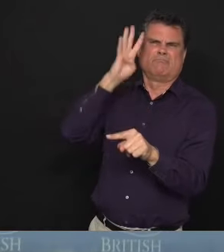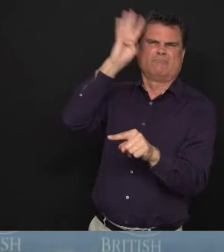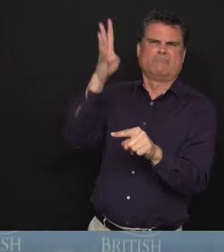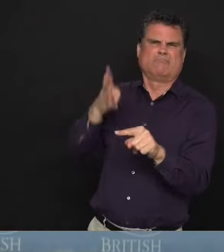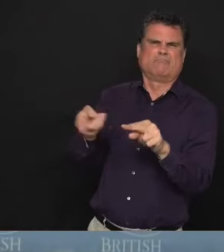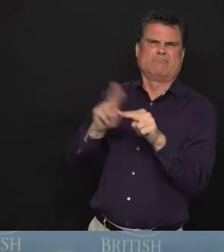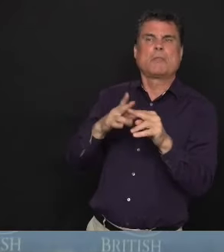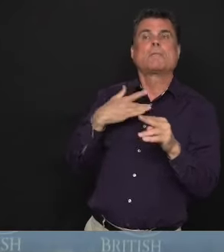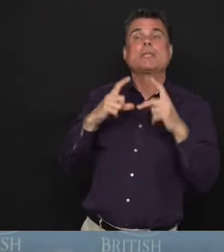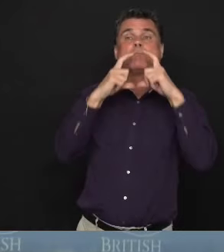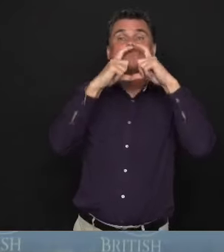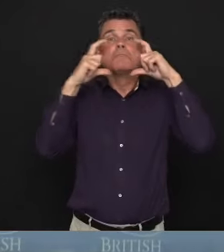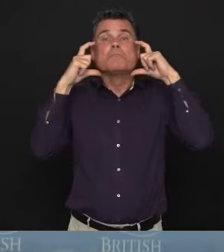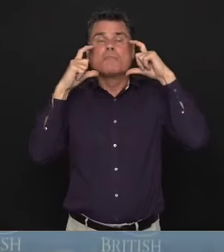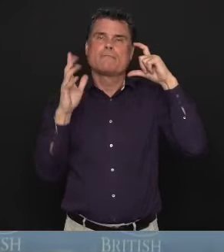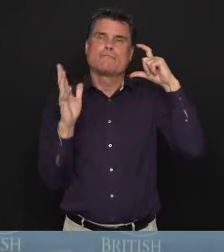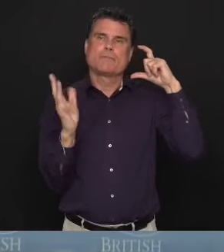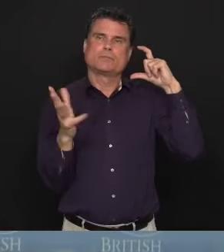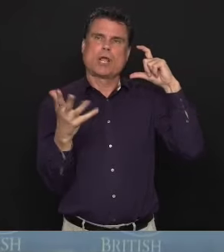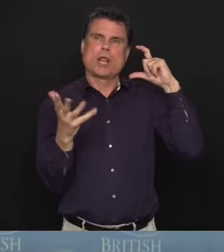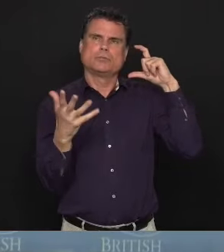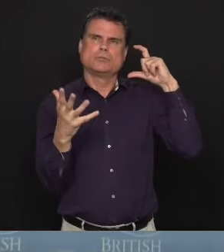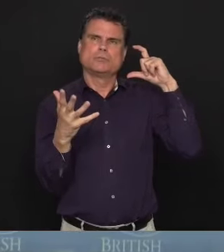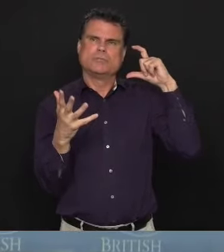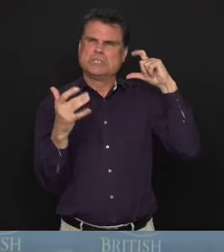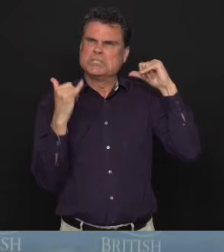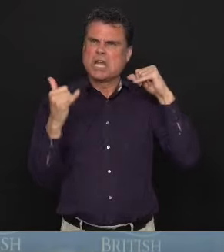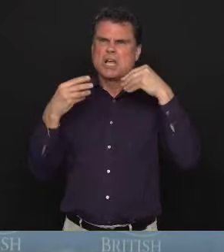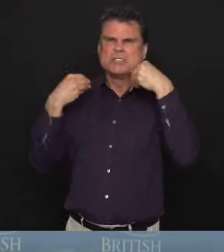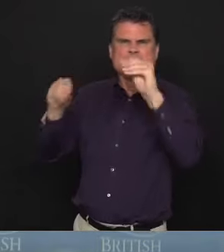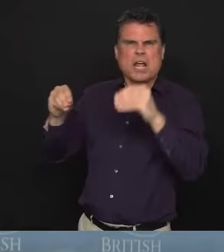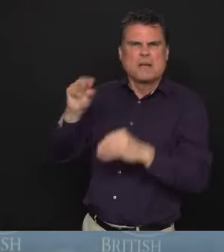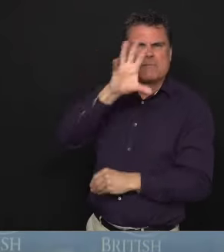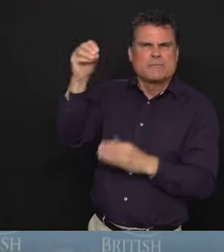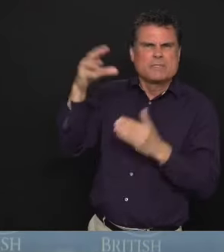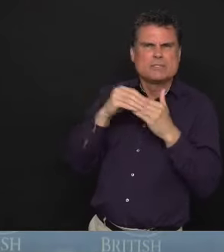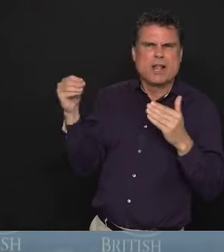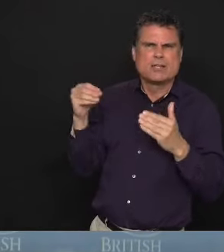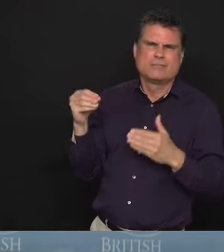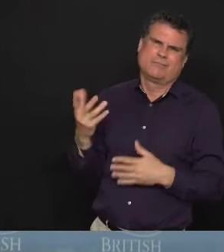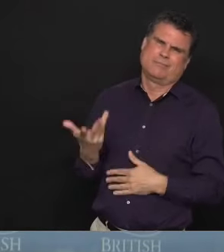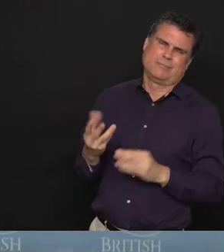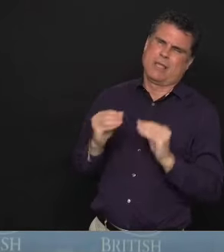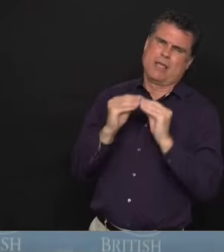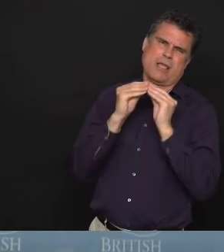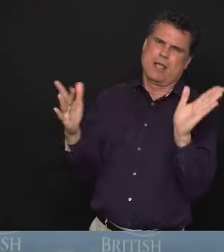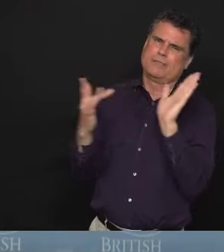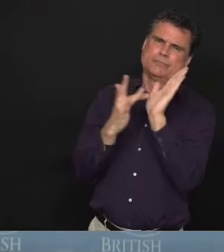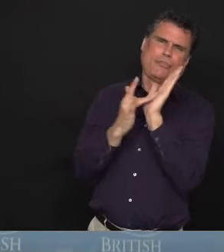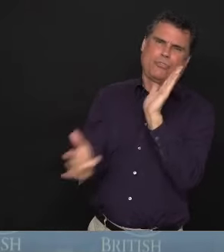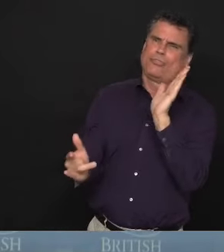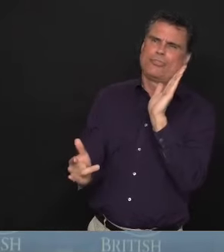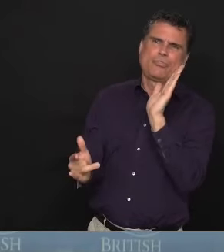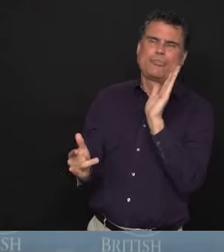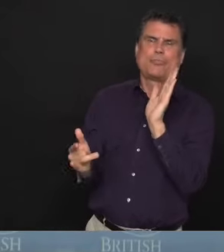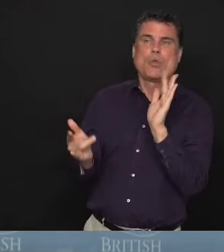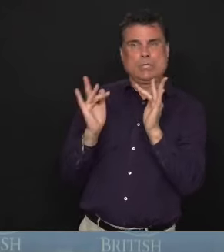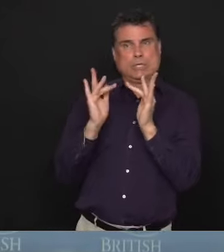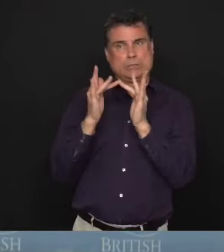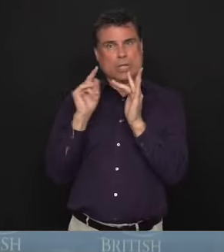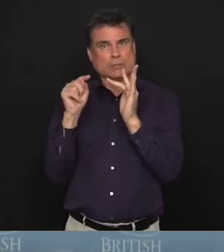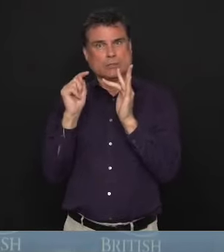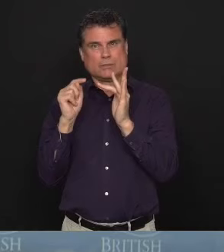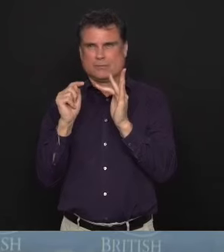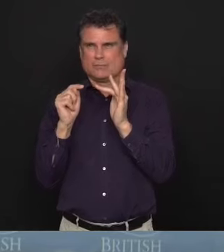in other stores is being sold for $50. Or you see that it's taking place online, prices that are significantly out of line